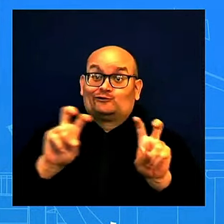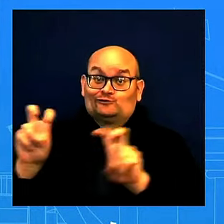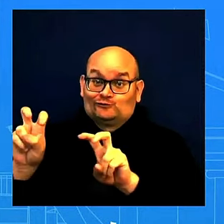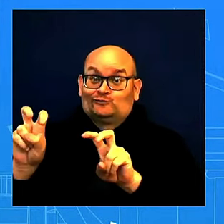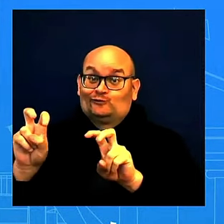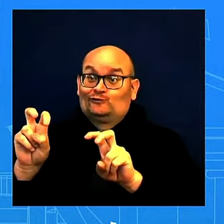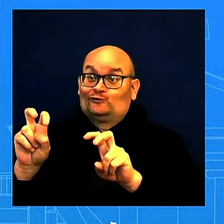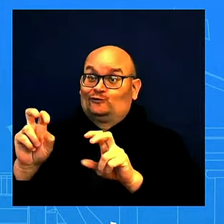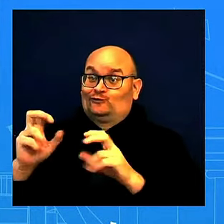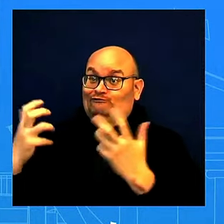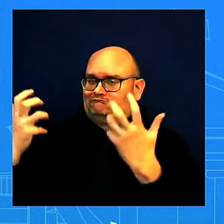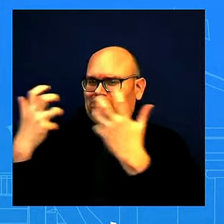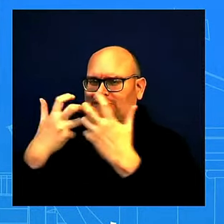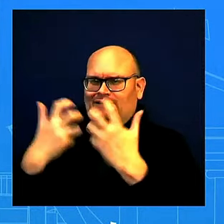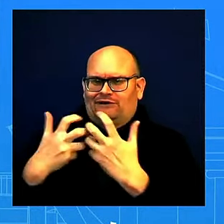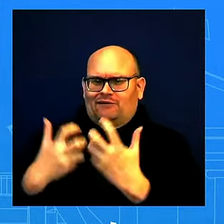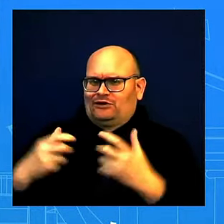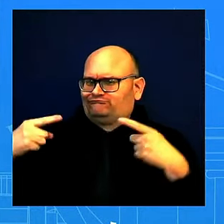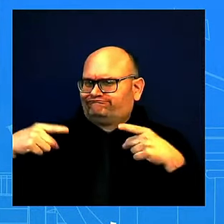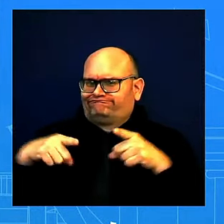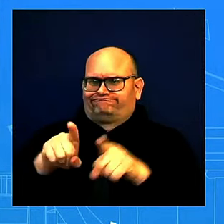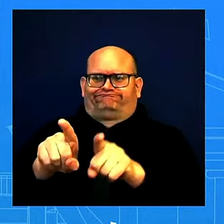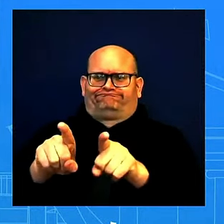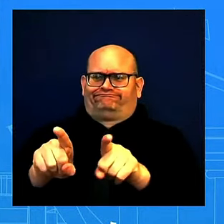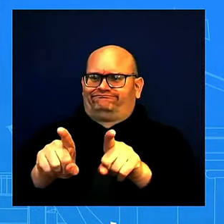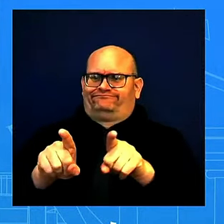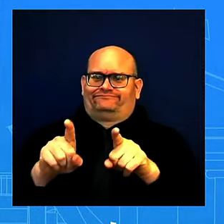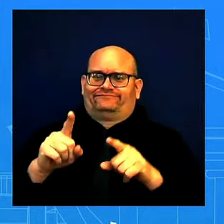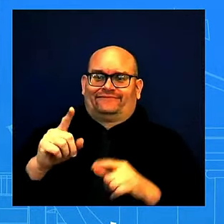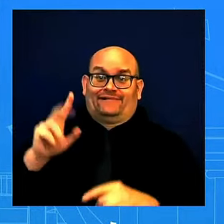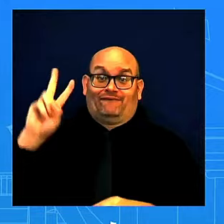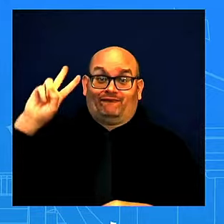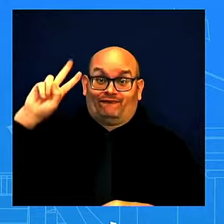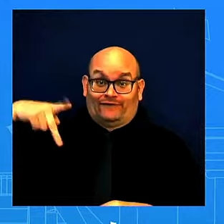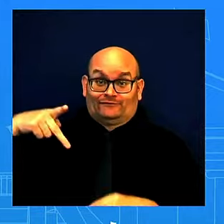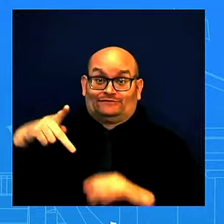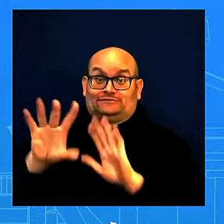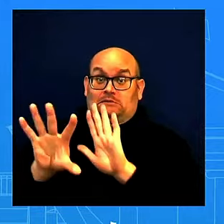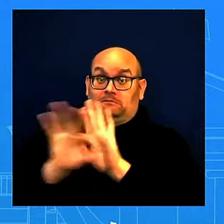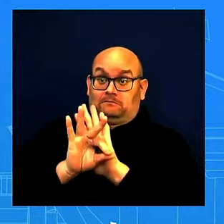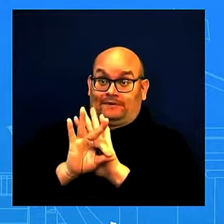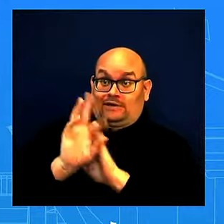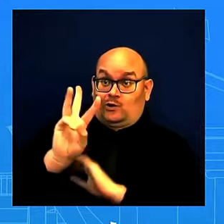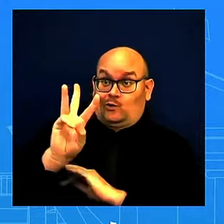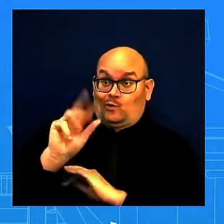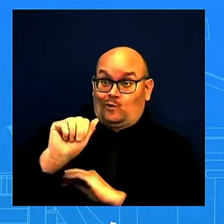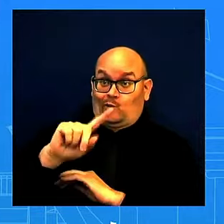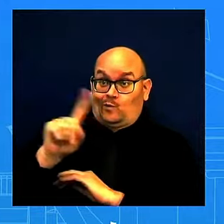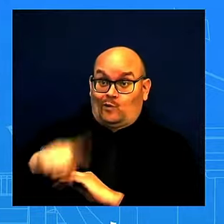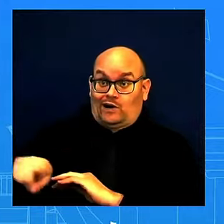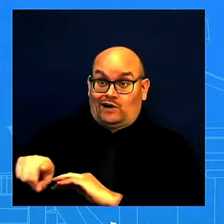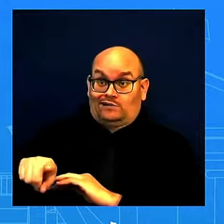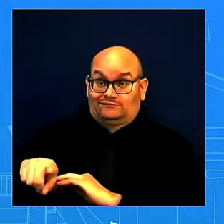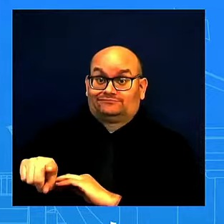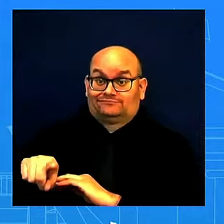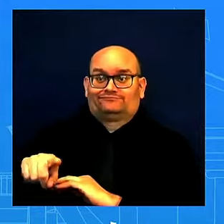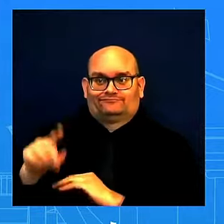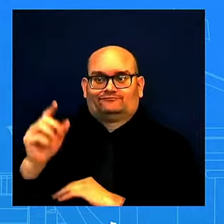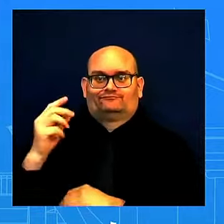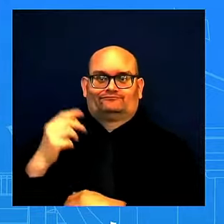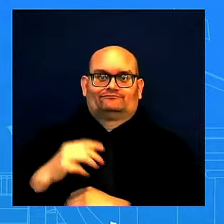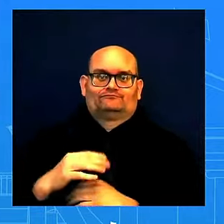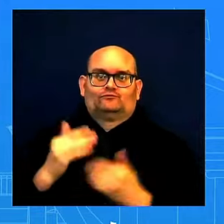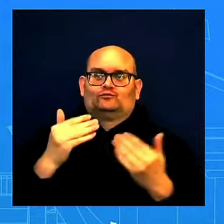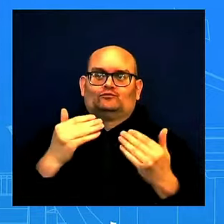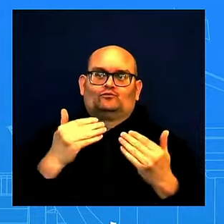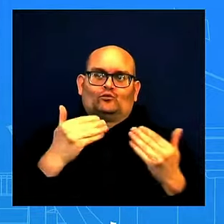the President feels about the Vice President picking Governor Walts. Again, Dan. Thanks, Karim. What's the President's